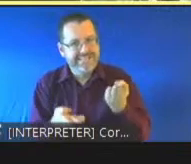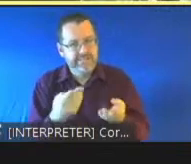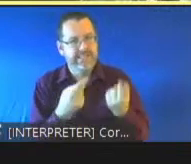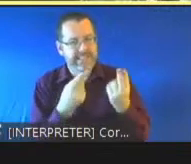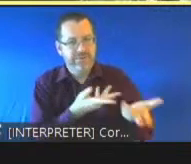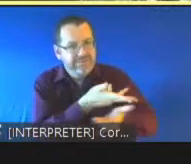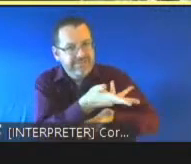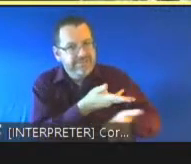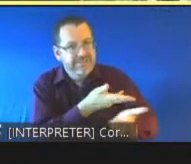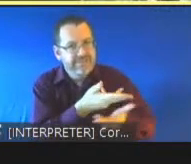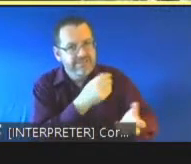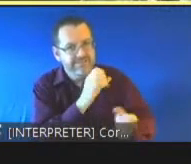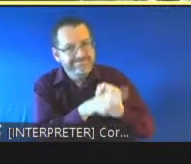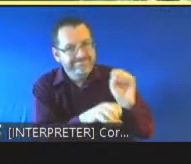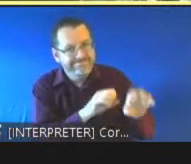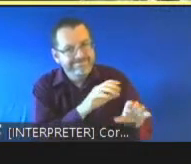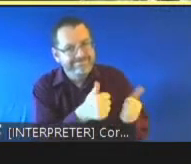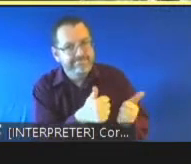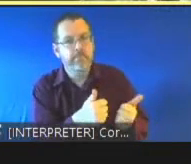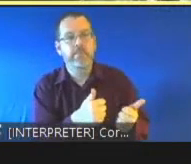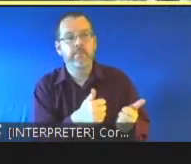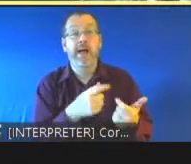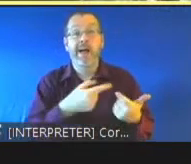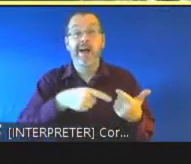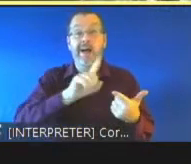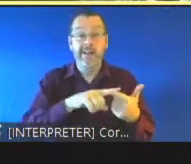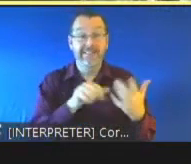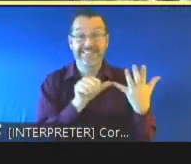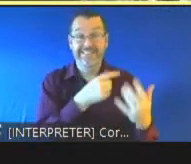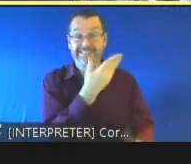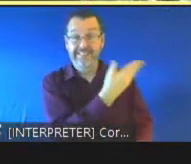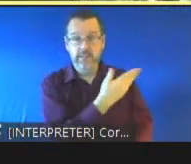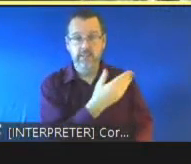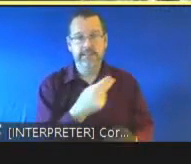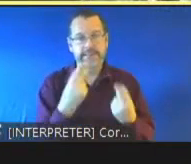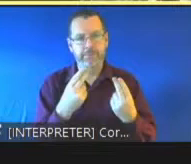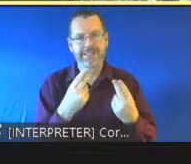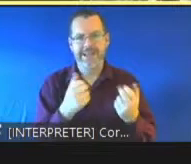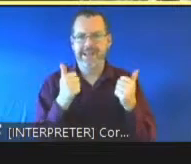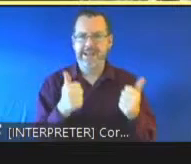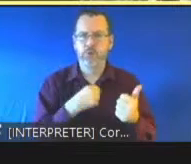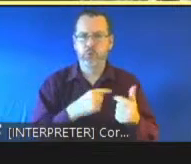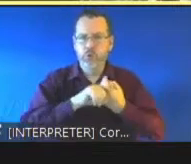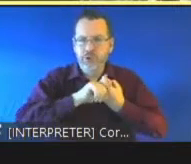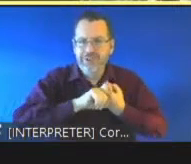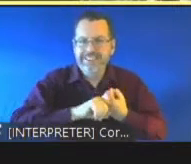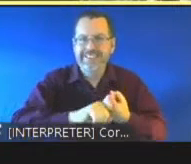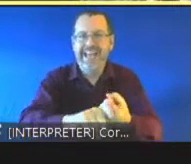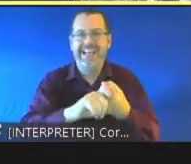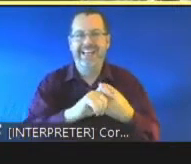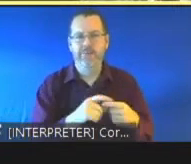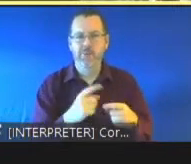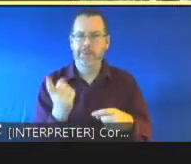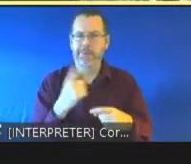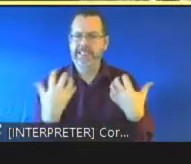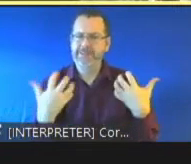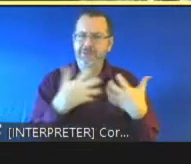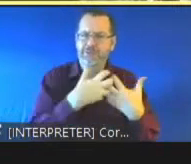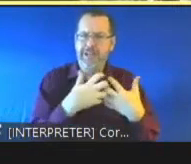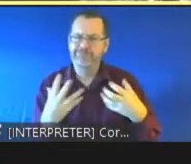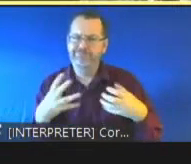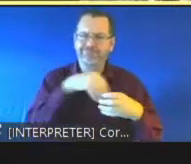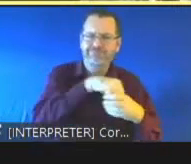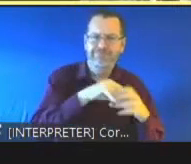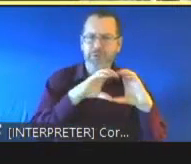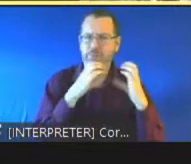ultimately the goal being that there's a sustainable integration and reintegration within the community i suppose a link to place a sense of place